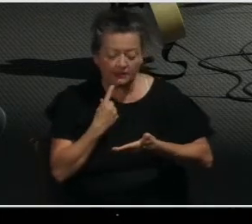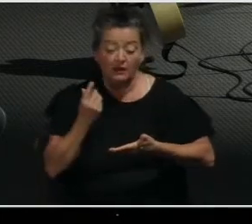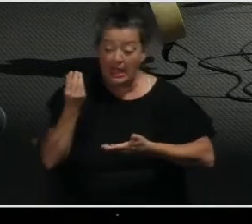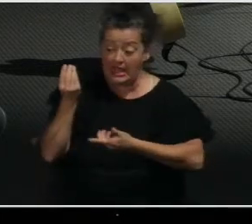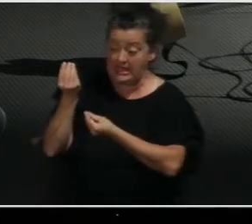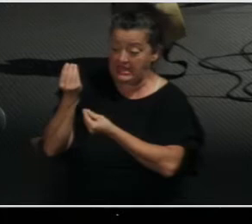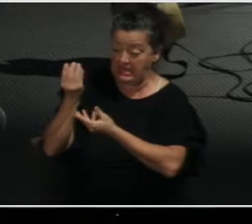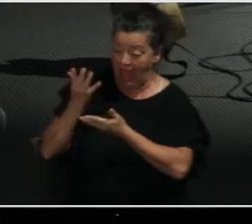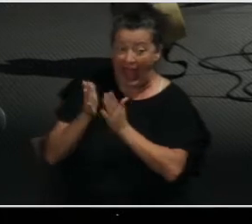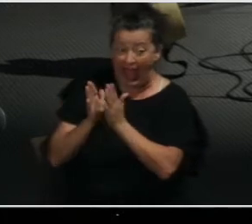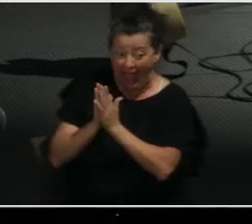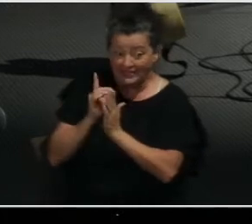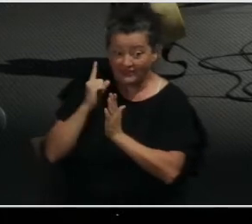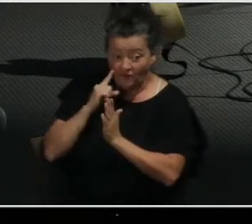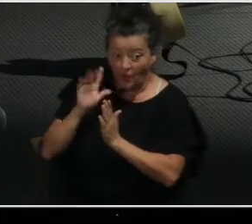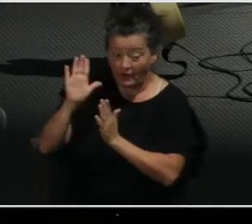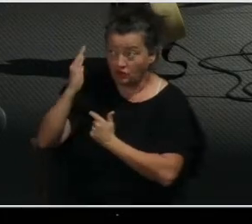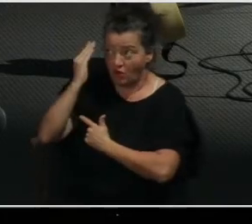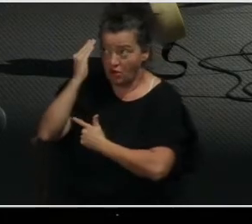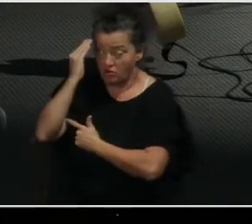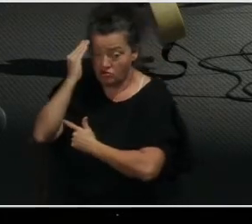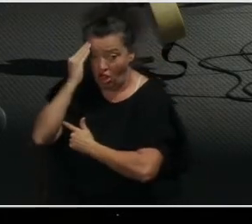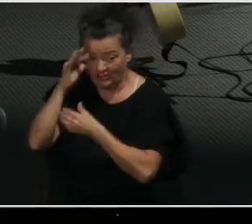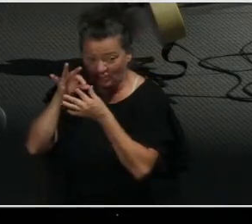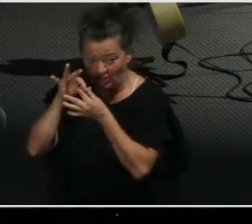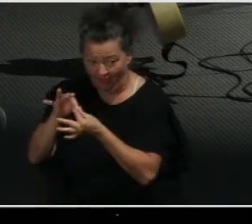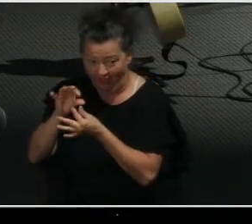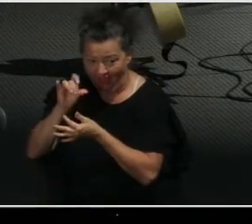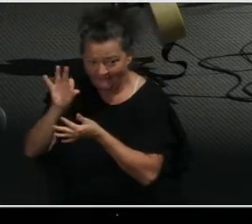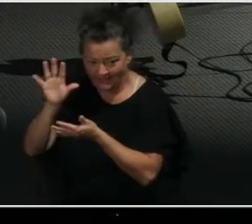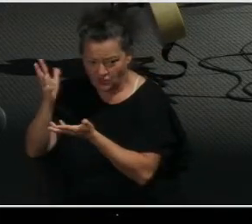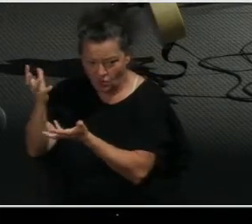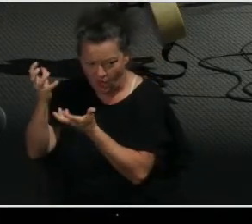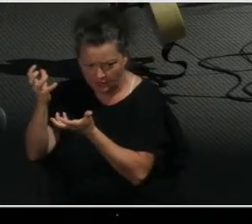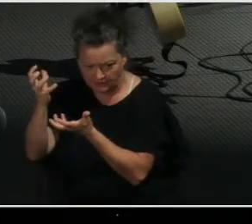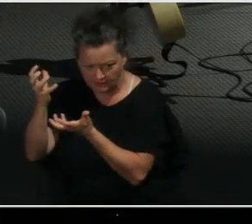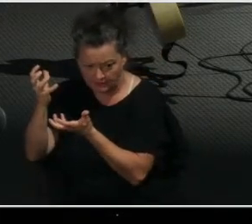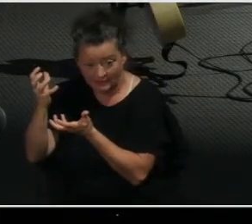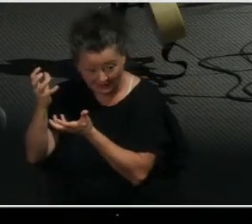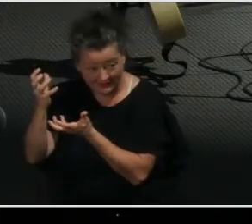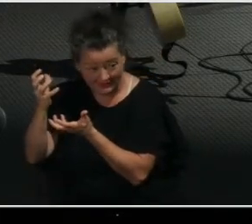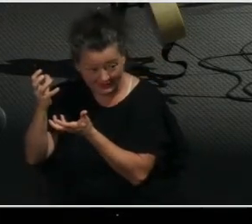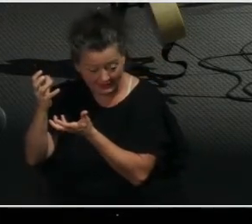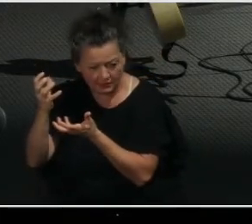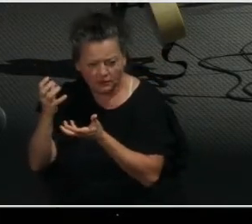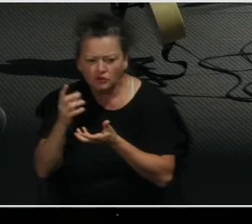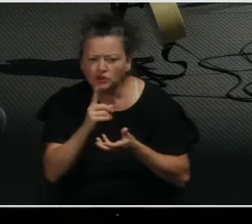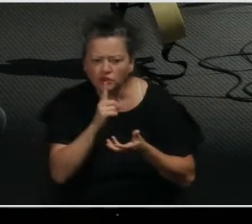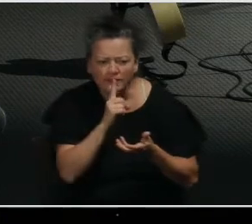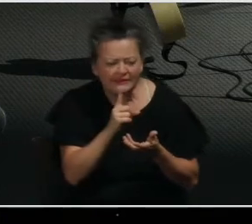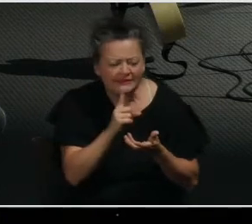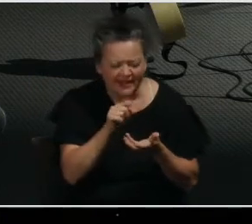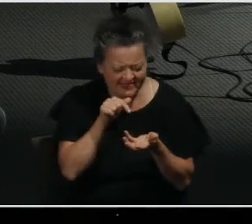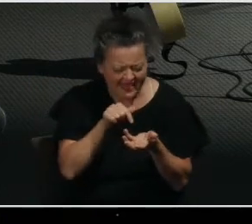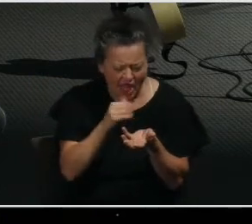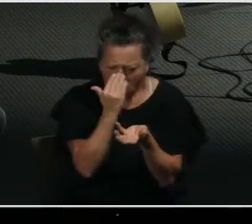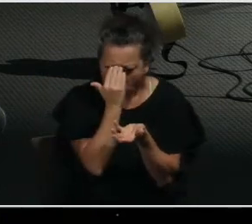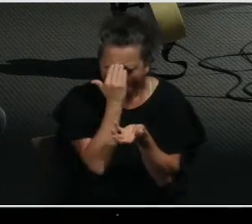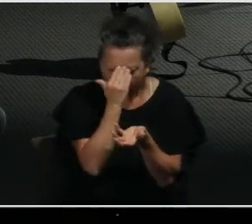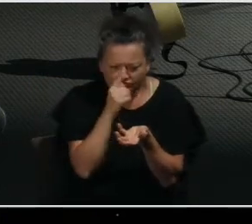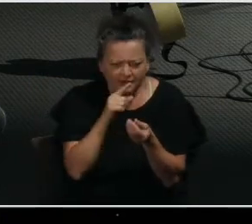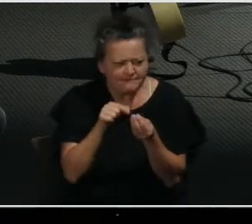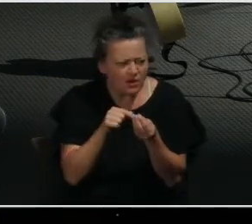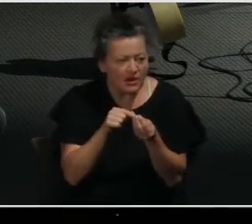understanding refers to this deep, steadfast understanding of God and his